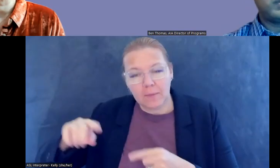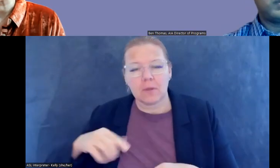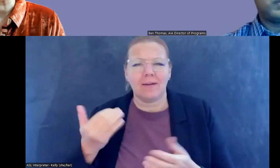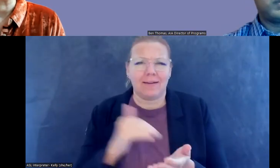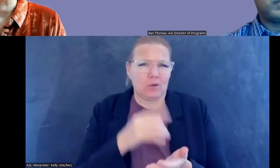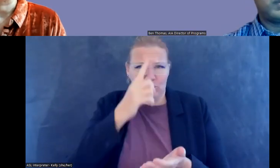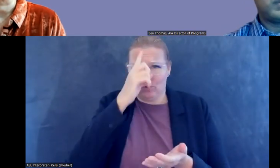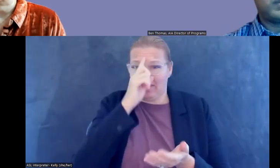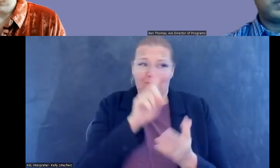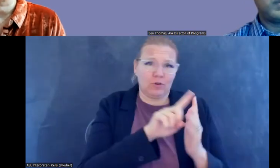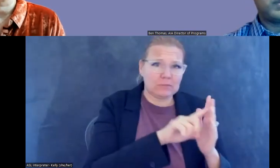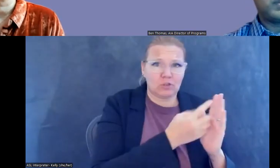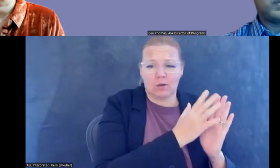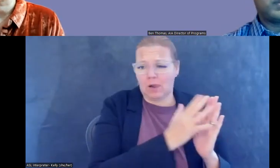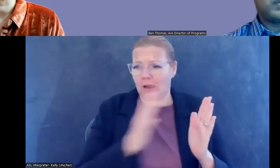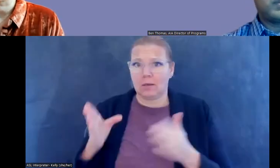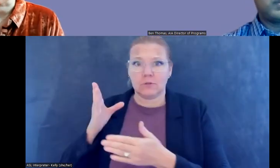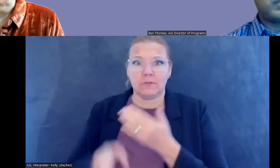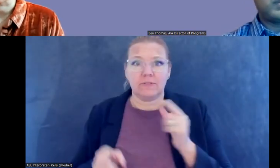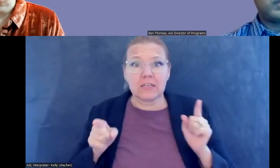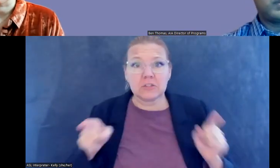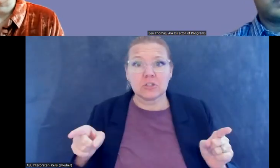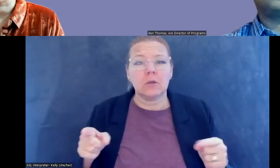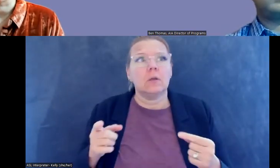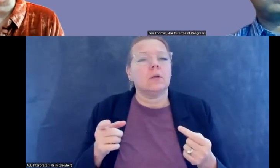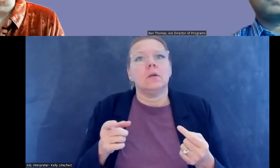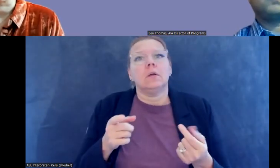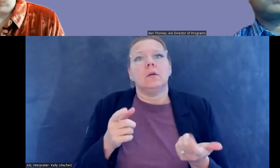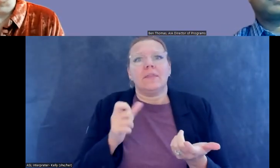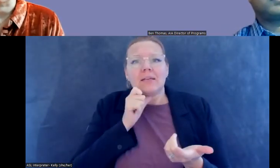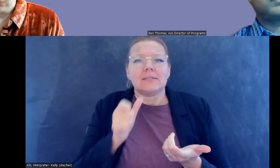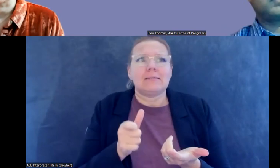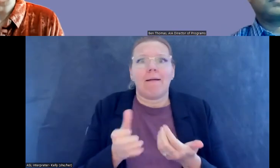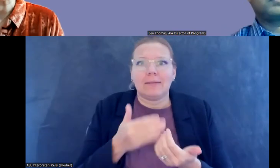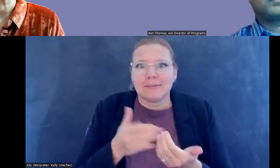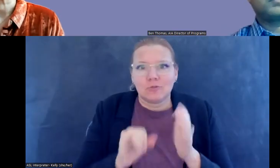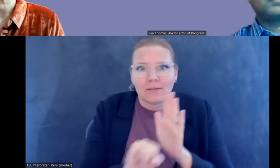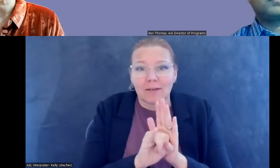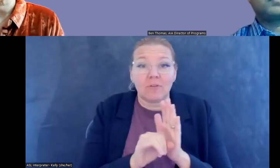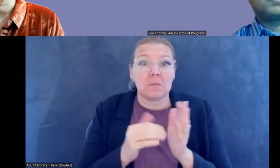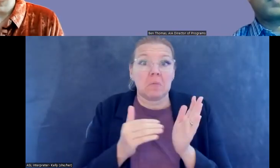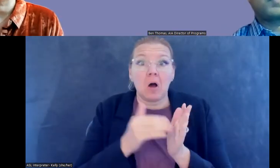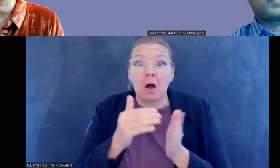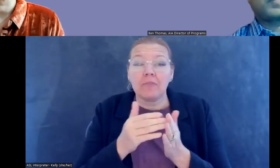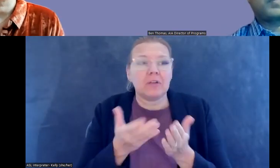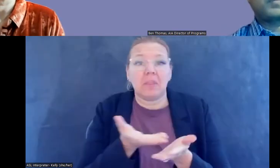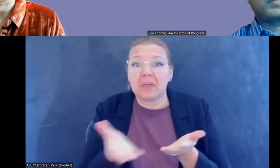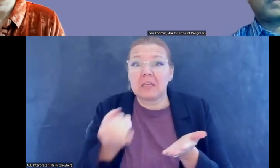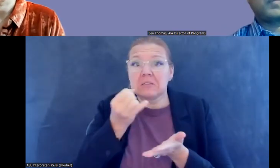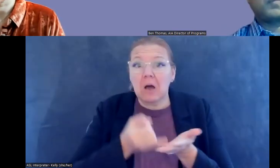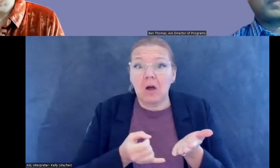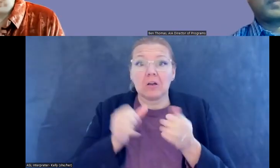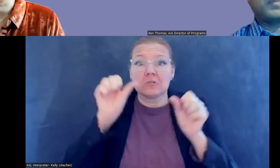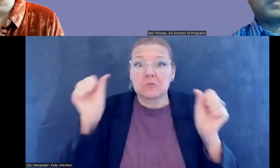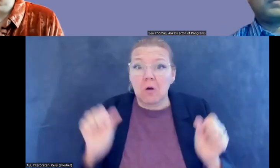again, you know, these, these pieces were often shipped in parts because it was easier to move them that way. So you had to have someone,